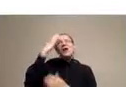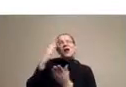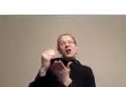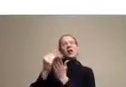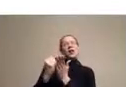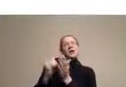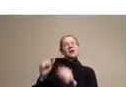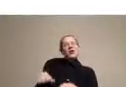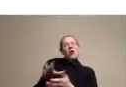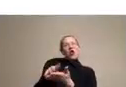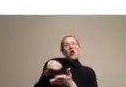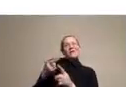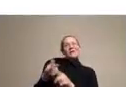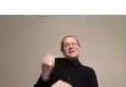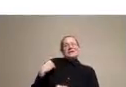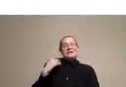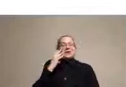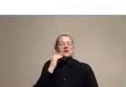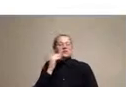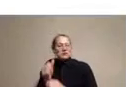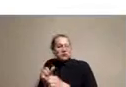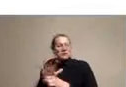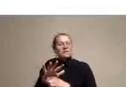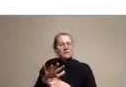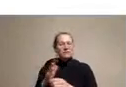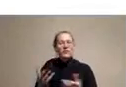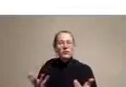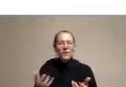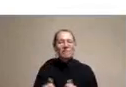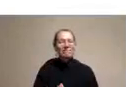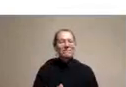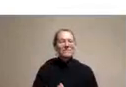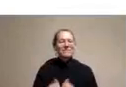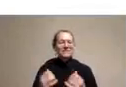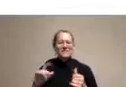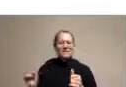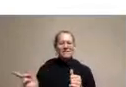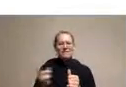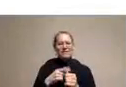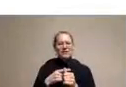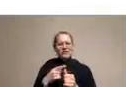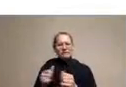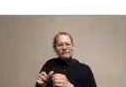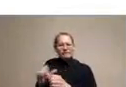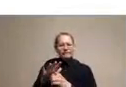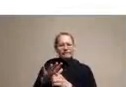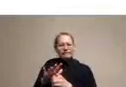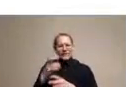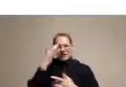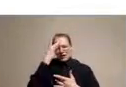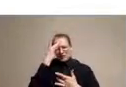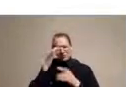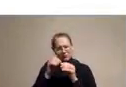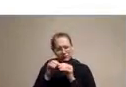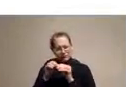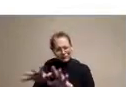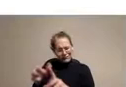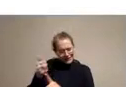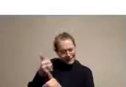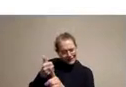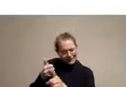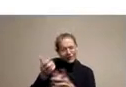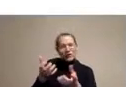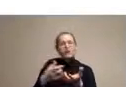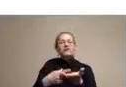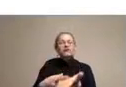having said that, let me move on. So let me talk about the pandemic, first of all. So the COVID-19 pandemic is certainly has been the